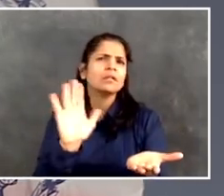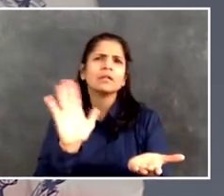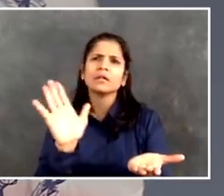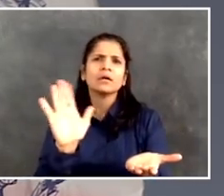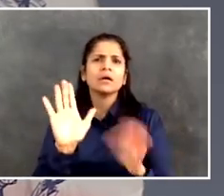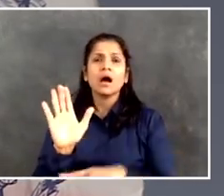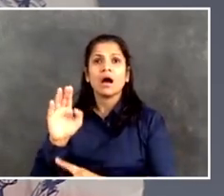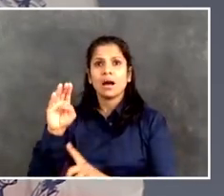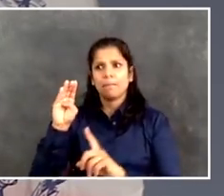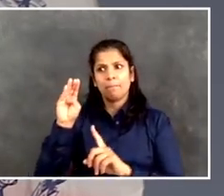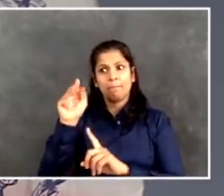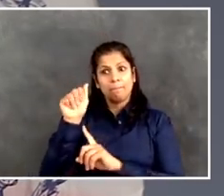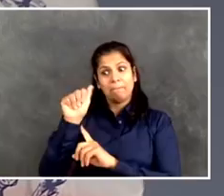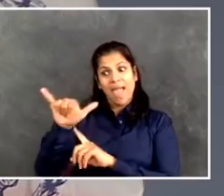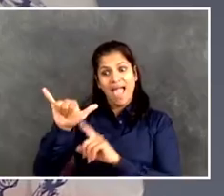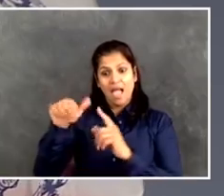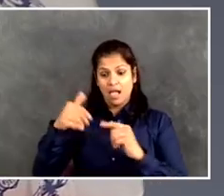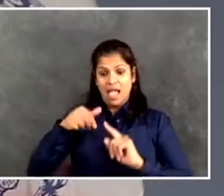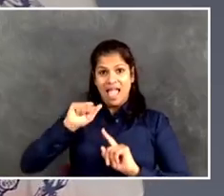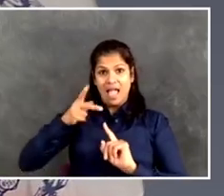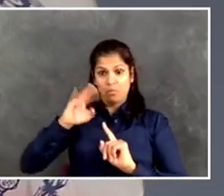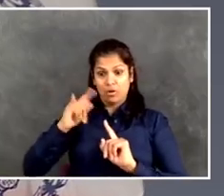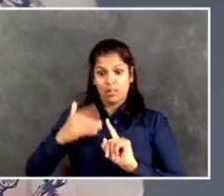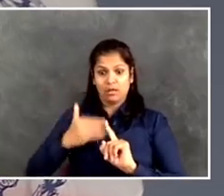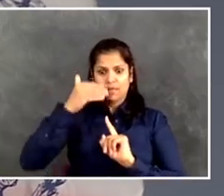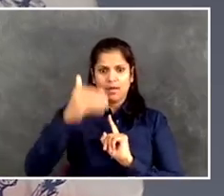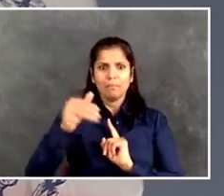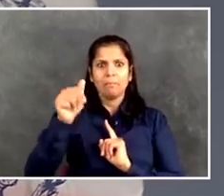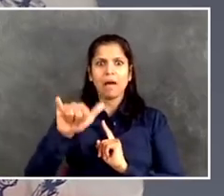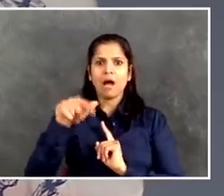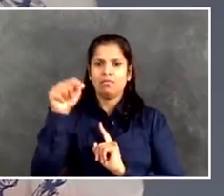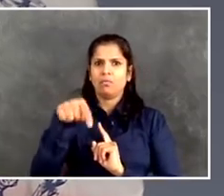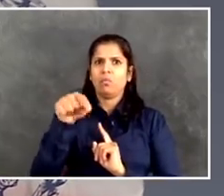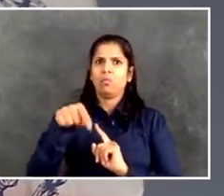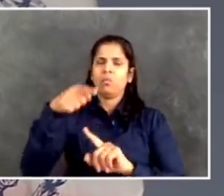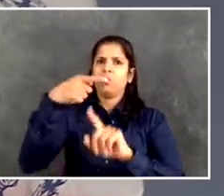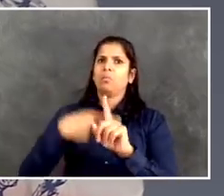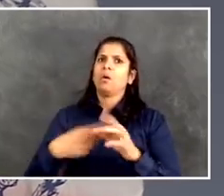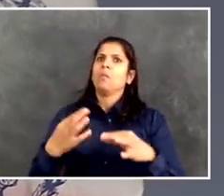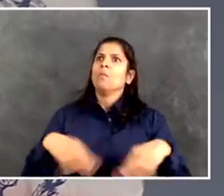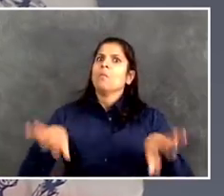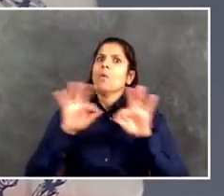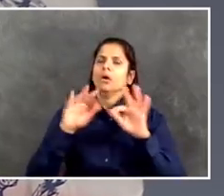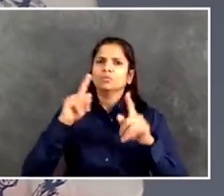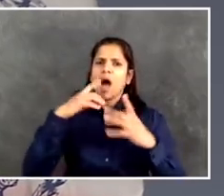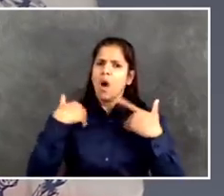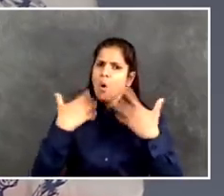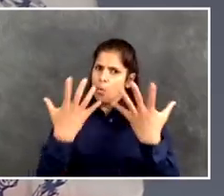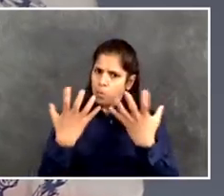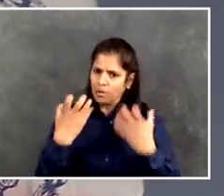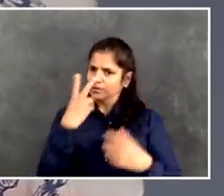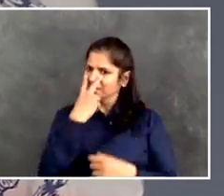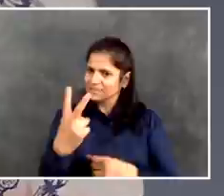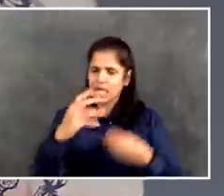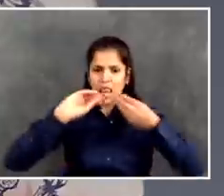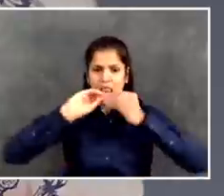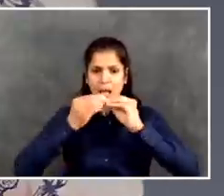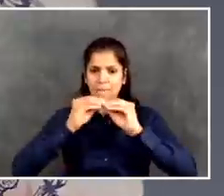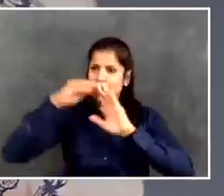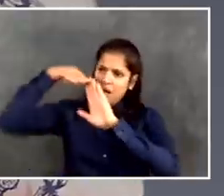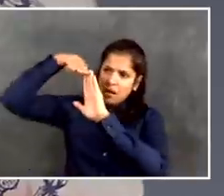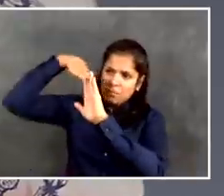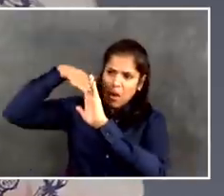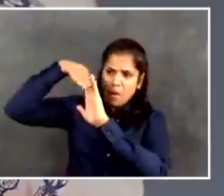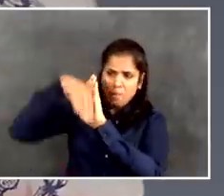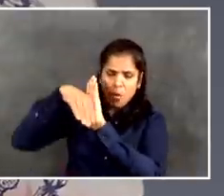up, do that hand off to the testing and tracing program. And as I described yesterday, we're going to build up a massive apparatus